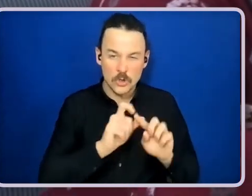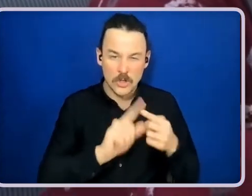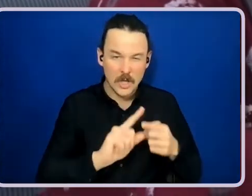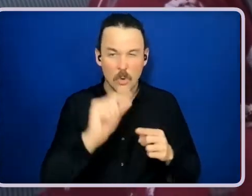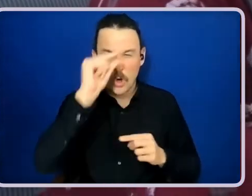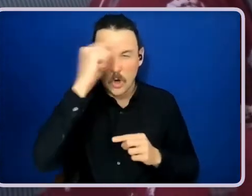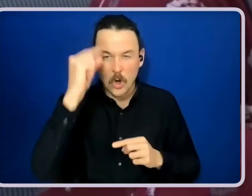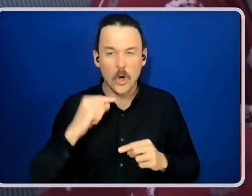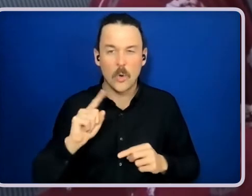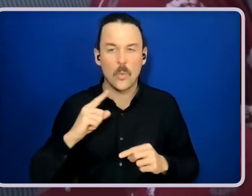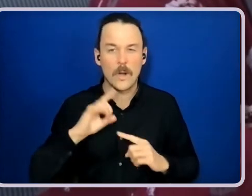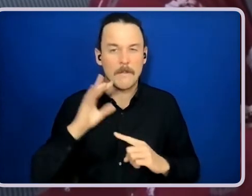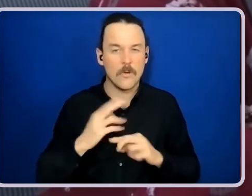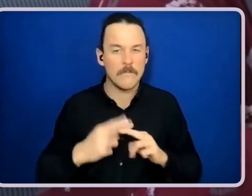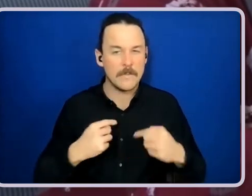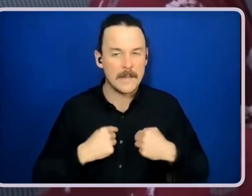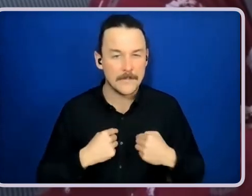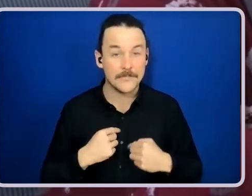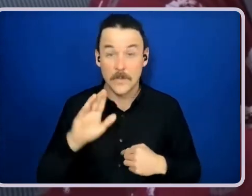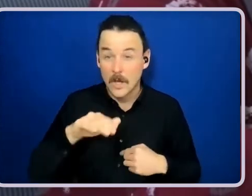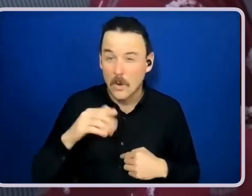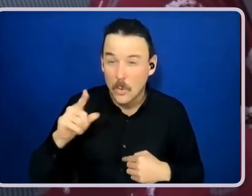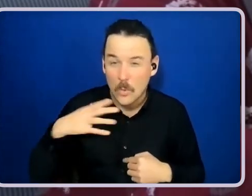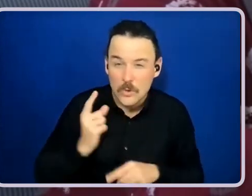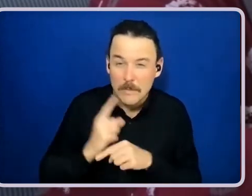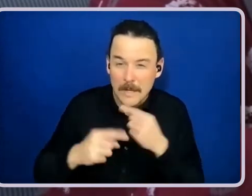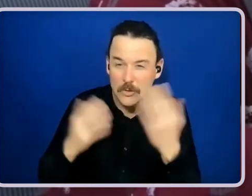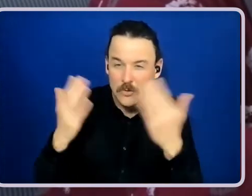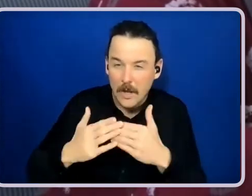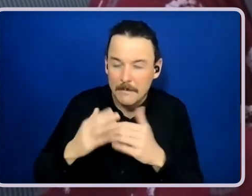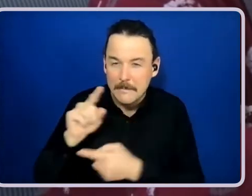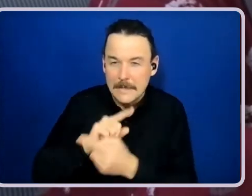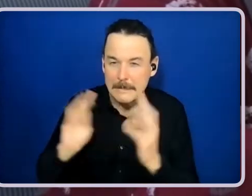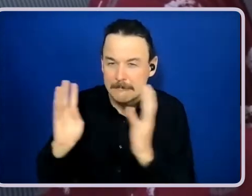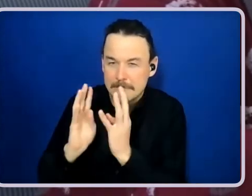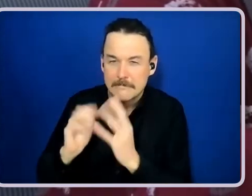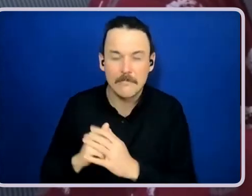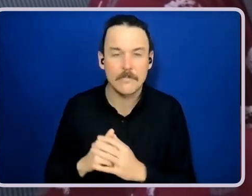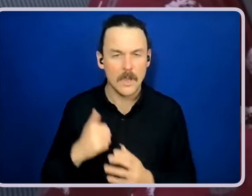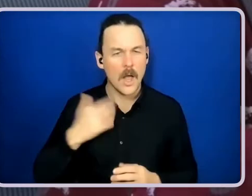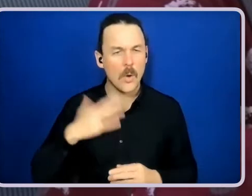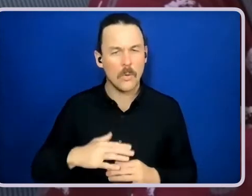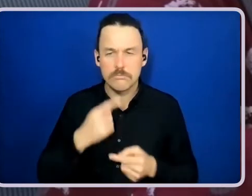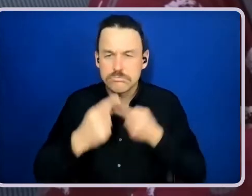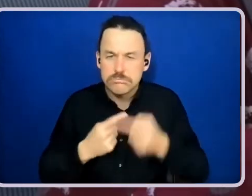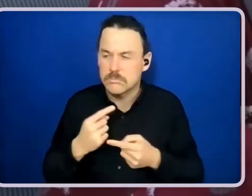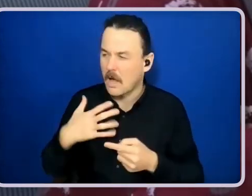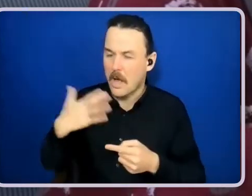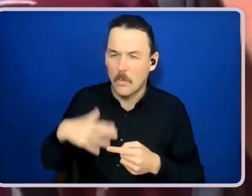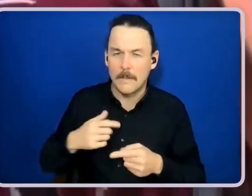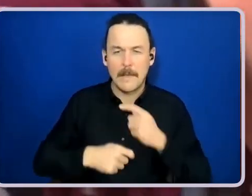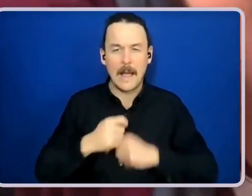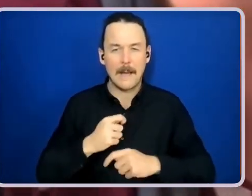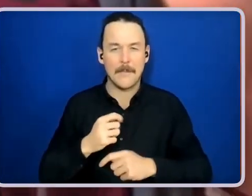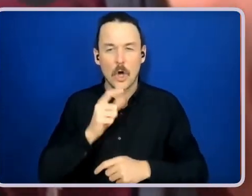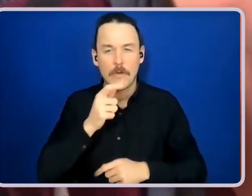Brodie, what do you want to talk about in tonight's meeting? So I'd to talk about the fact that I want to become a Burrester and hang out more with friends.